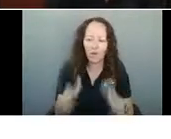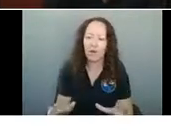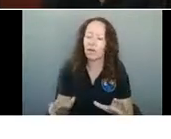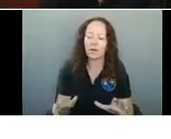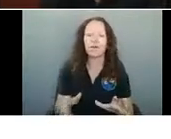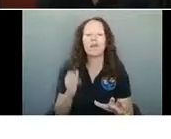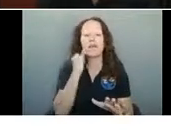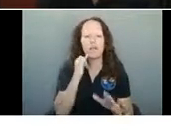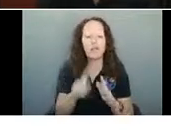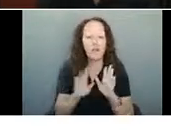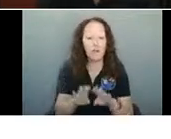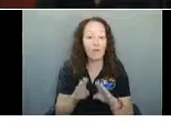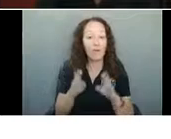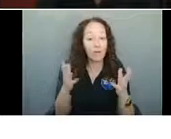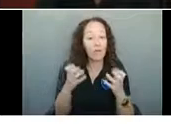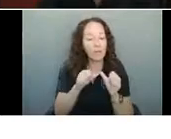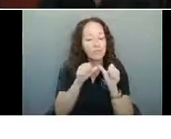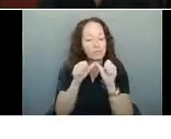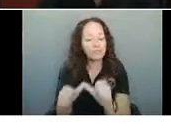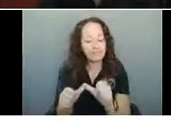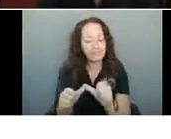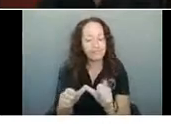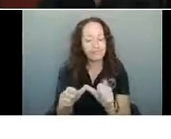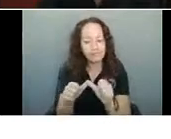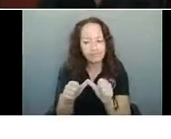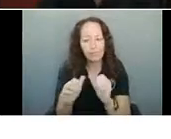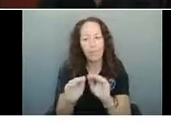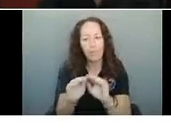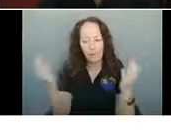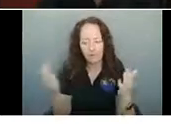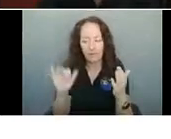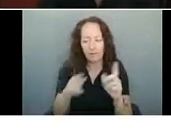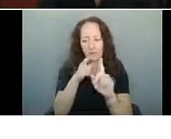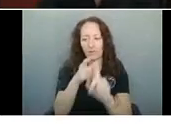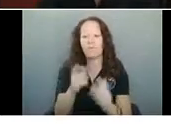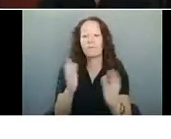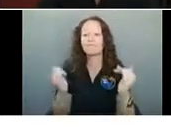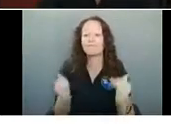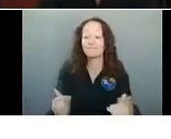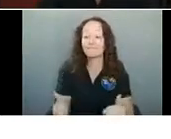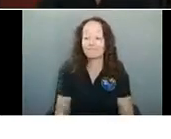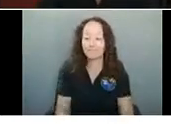that and that we can stay open. So I think I can go on to the next slide, please.